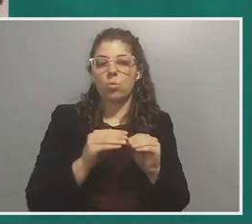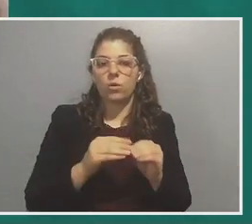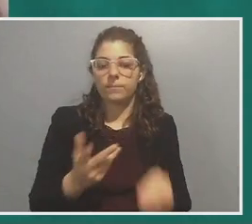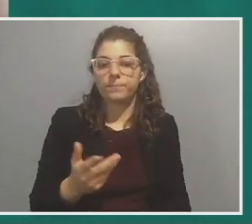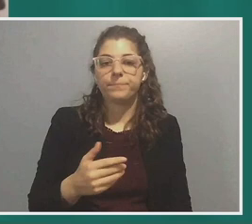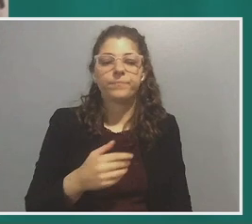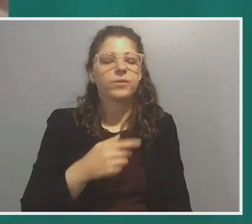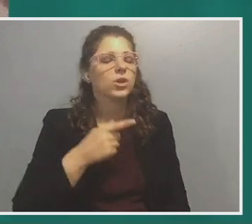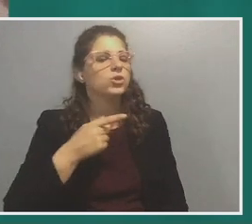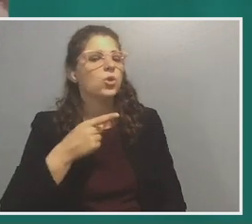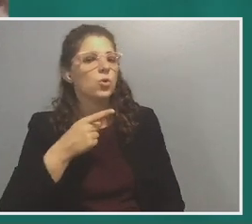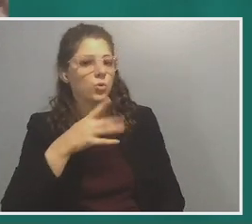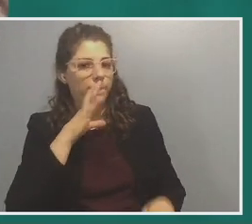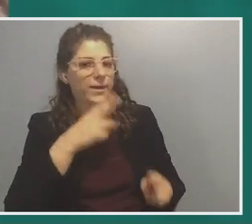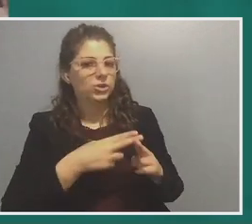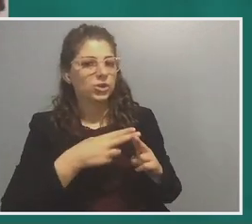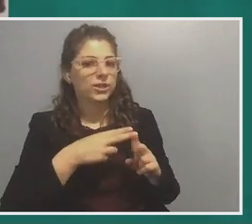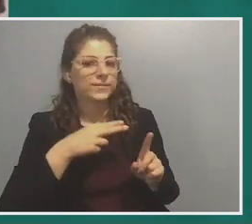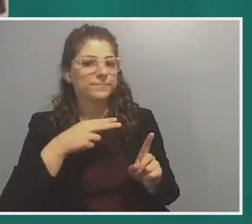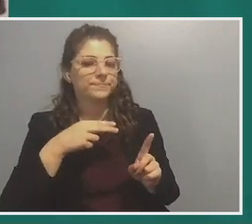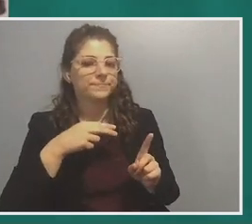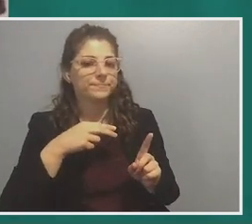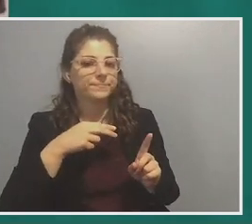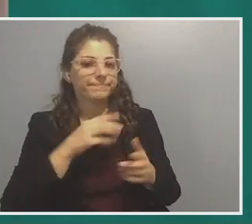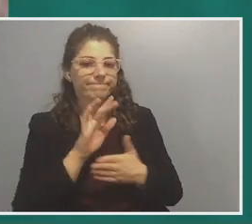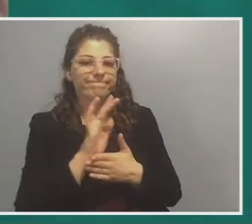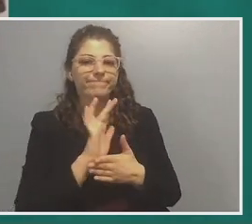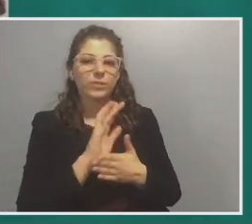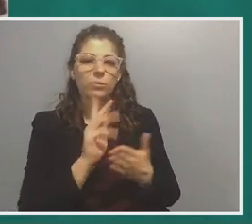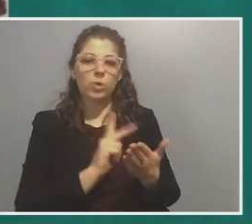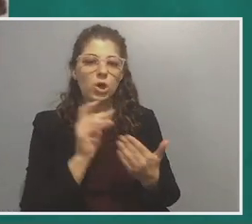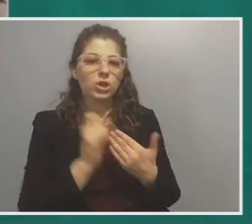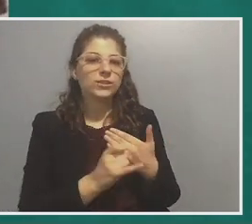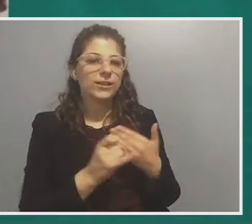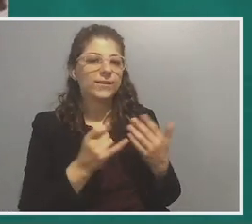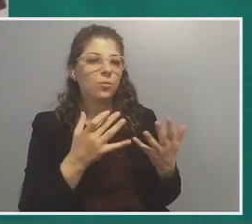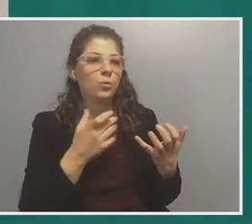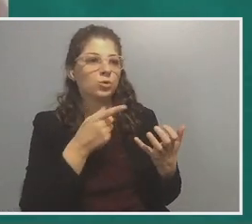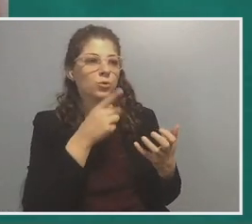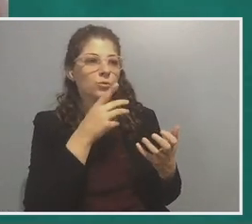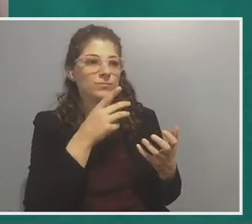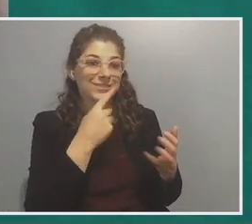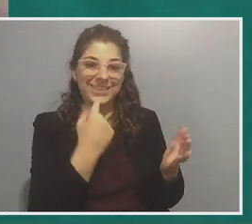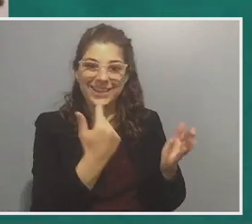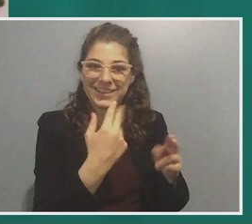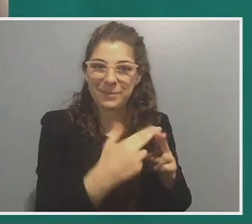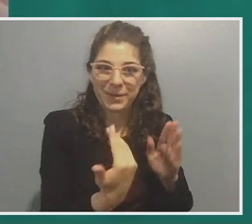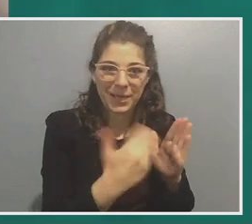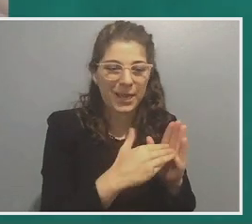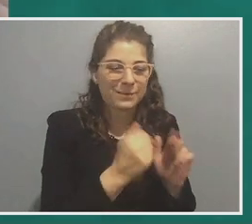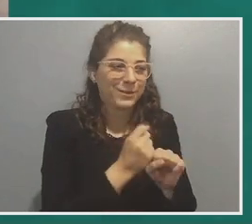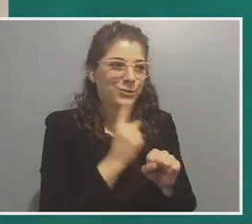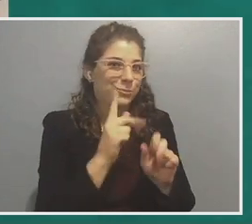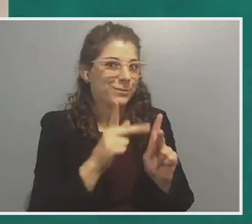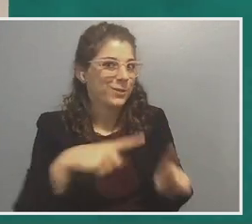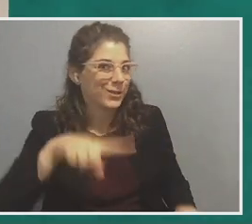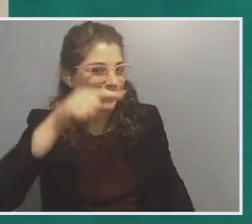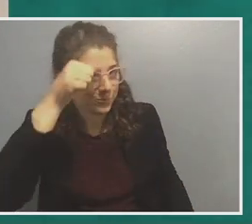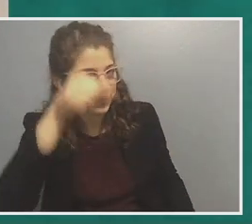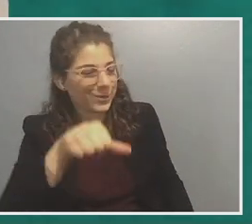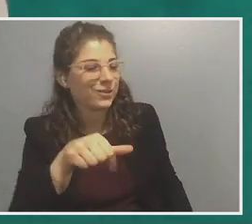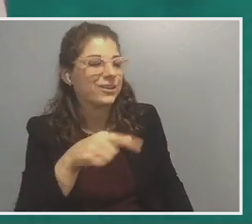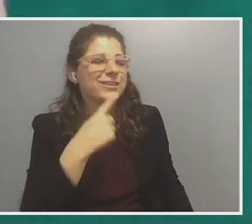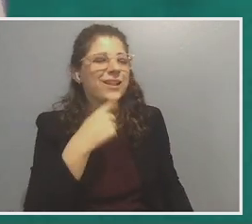mention you, you mentioned this, uh, video project, which I want you to mention the name of again, and tell us what other